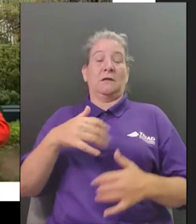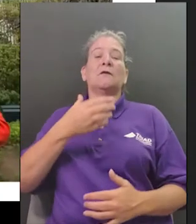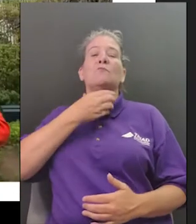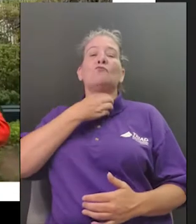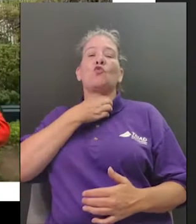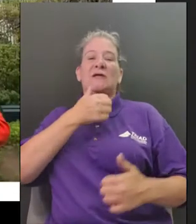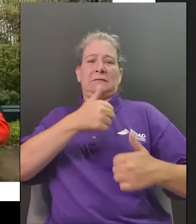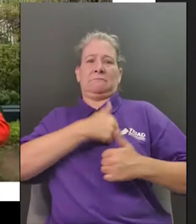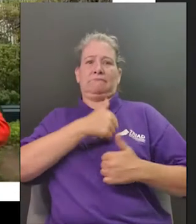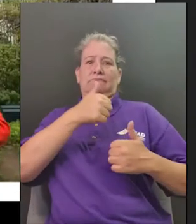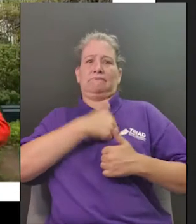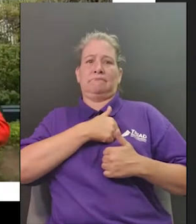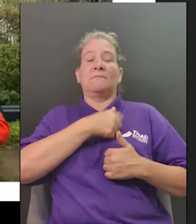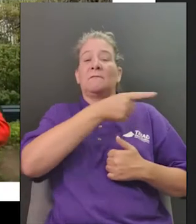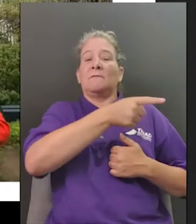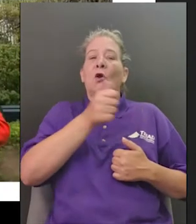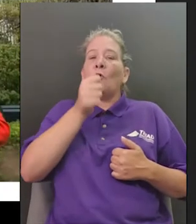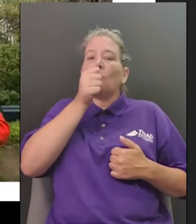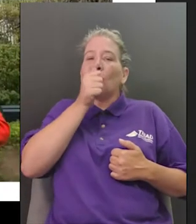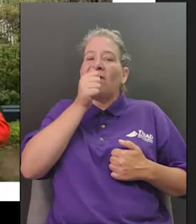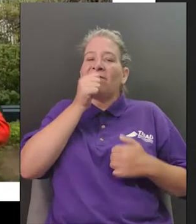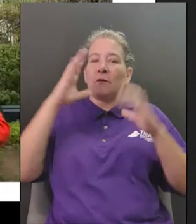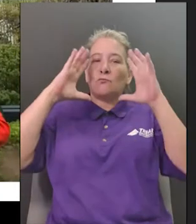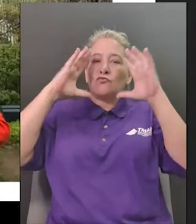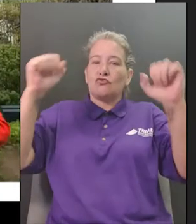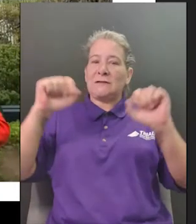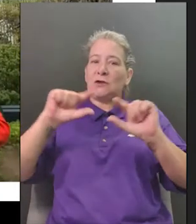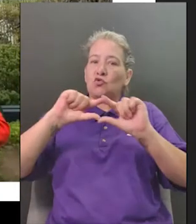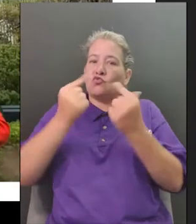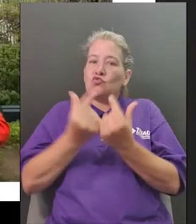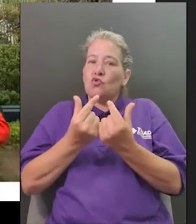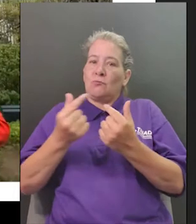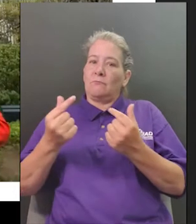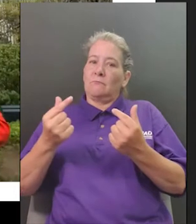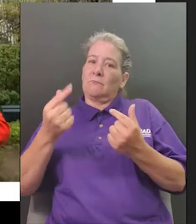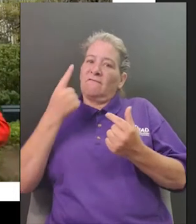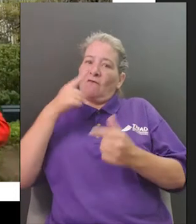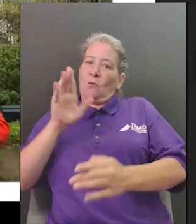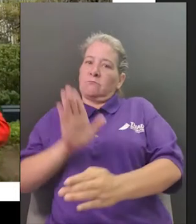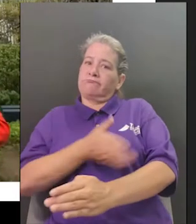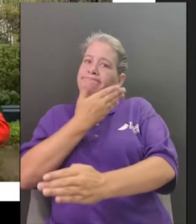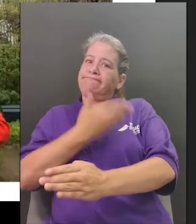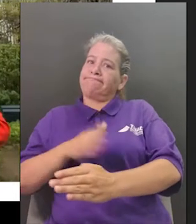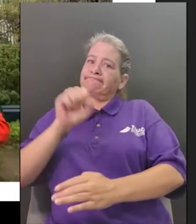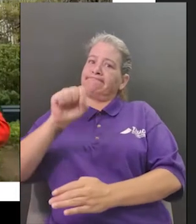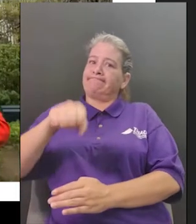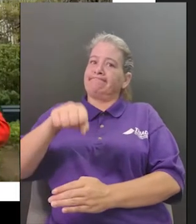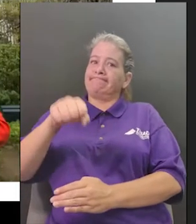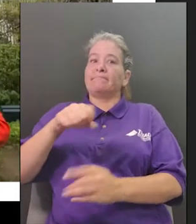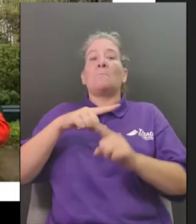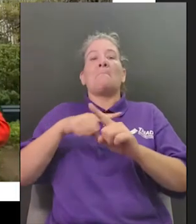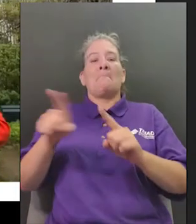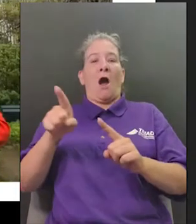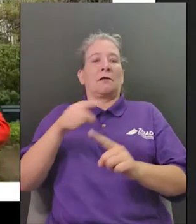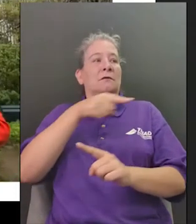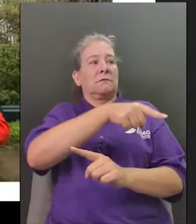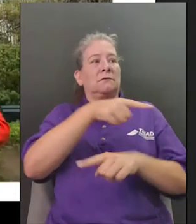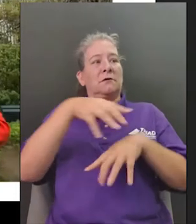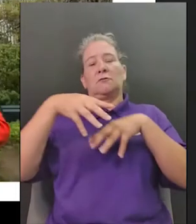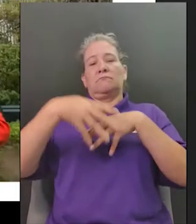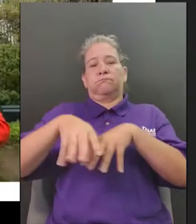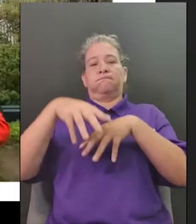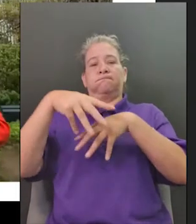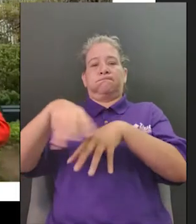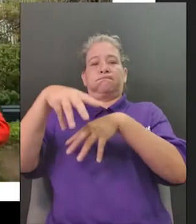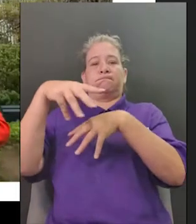music i played at the beginning of the class was actually composed by the most famous conductor of that